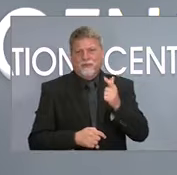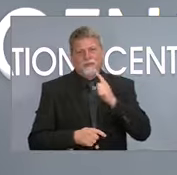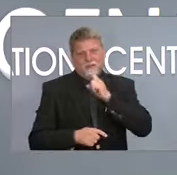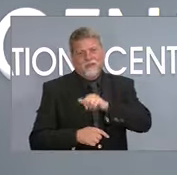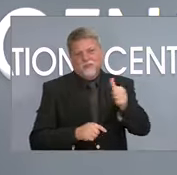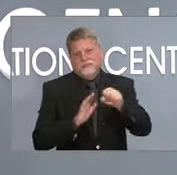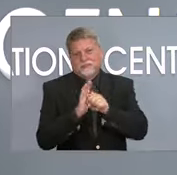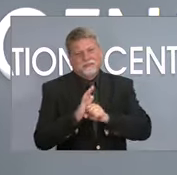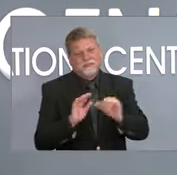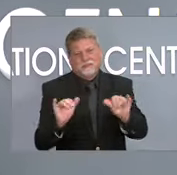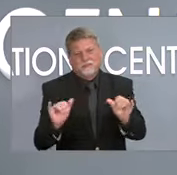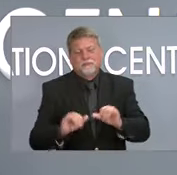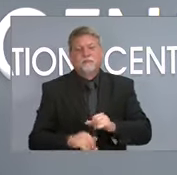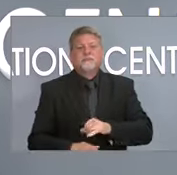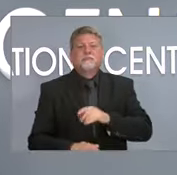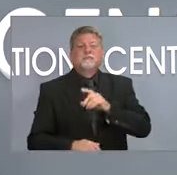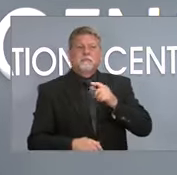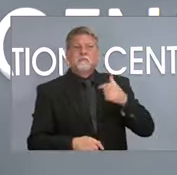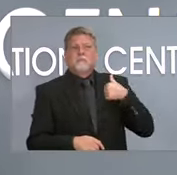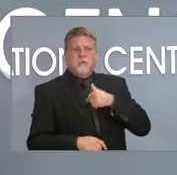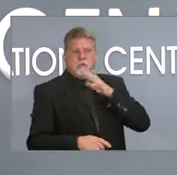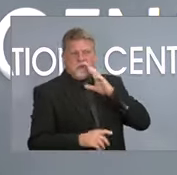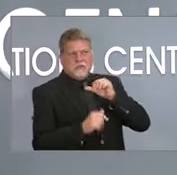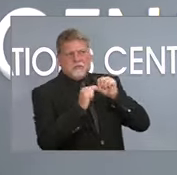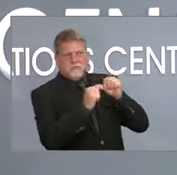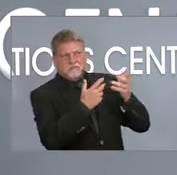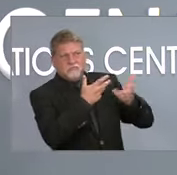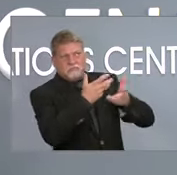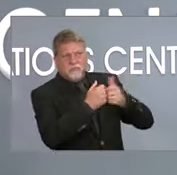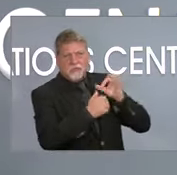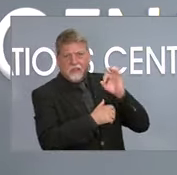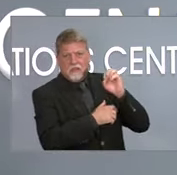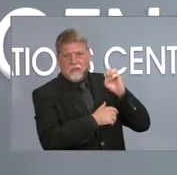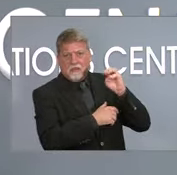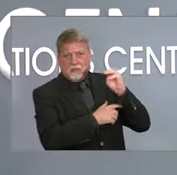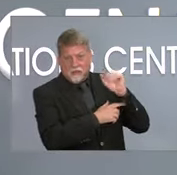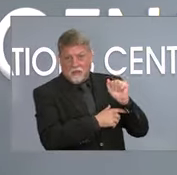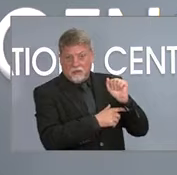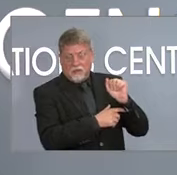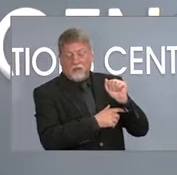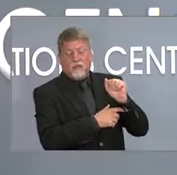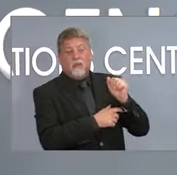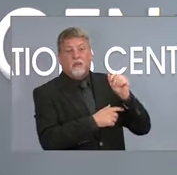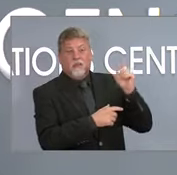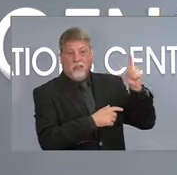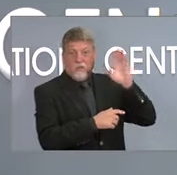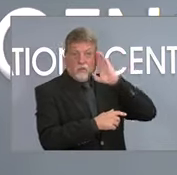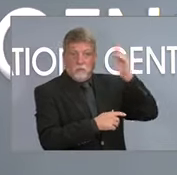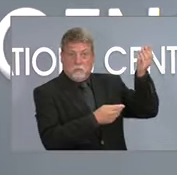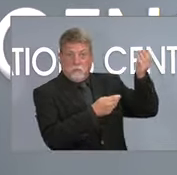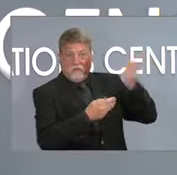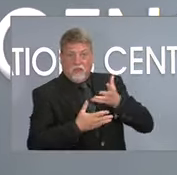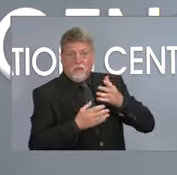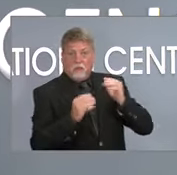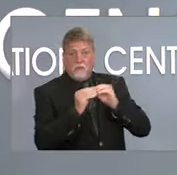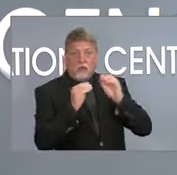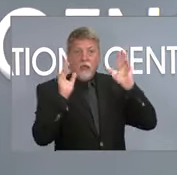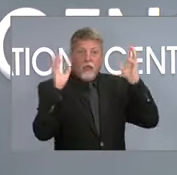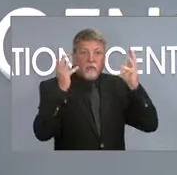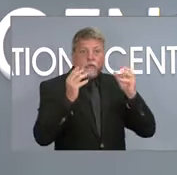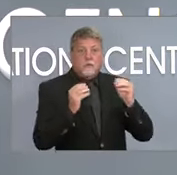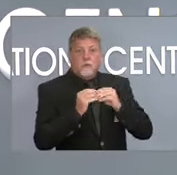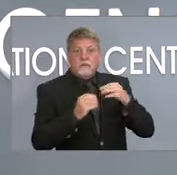early correspondence with them that we will be able to get those resources. But we have not been approved for them yet. But I'm hopeful for that.